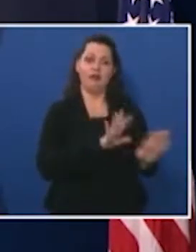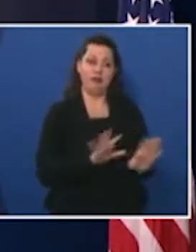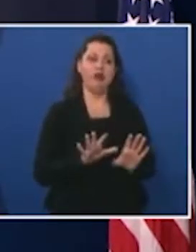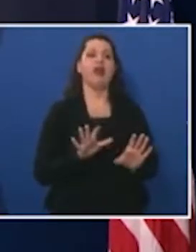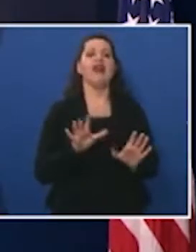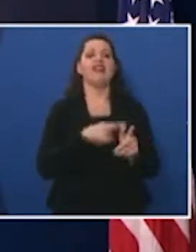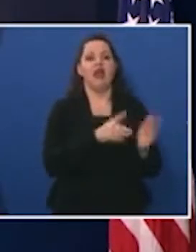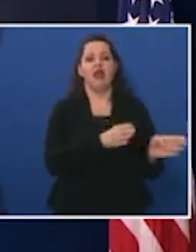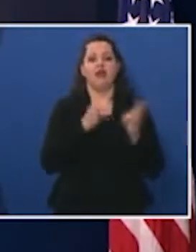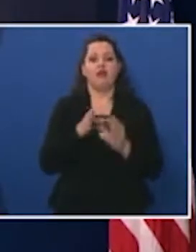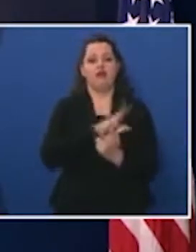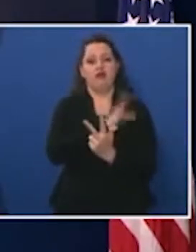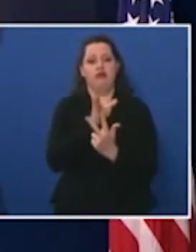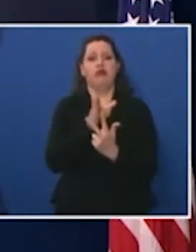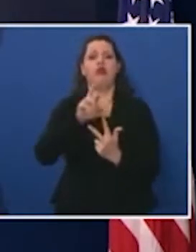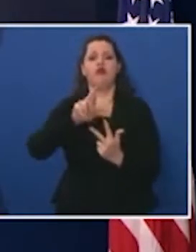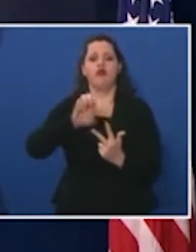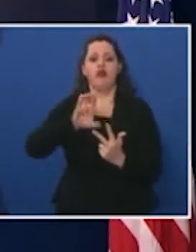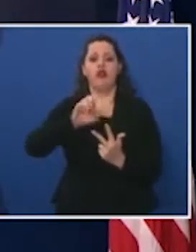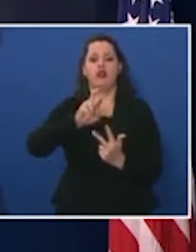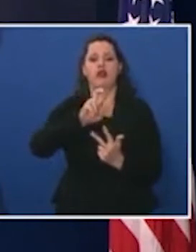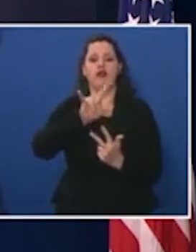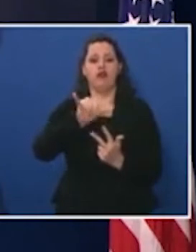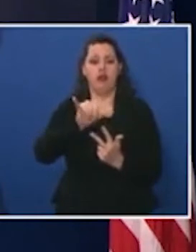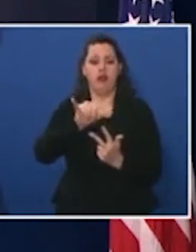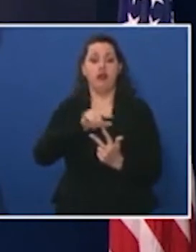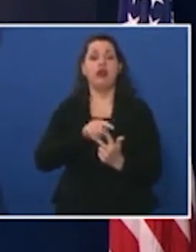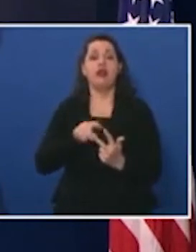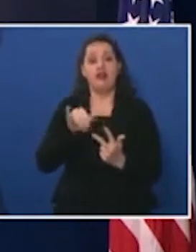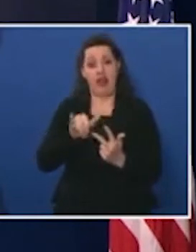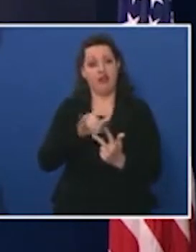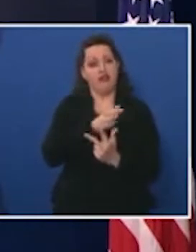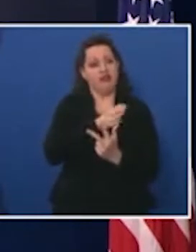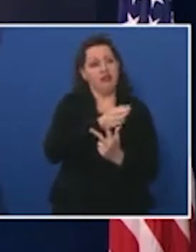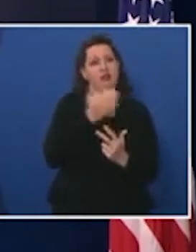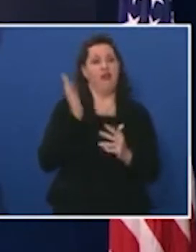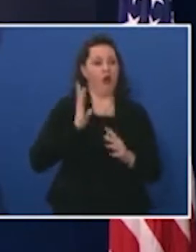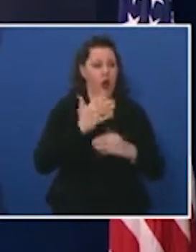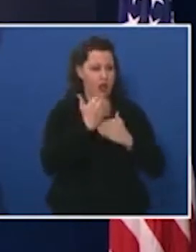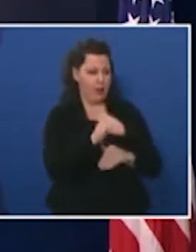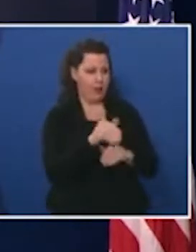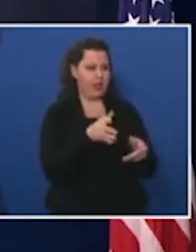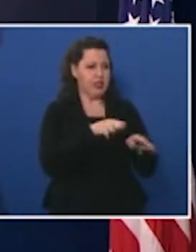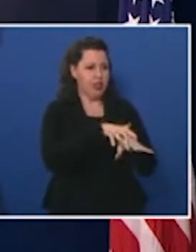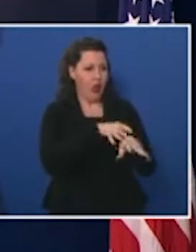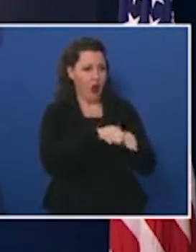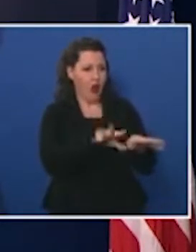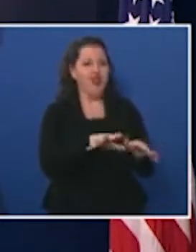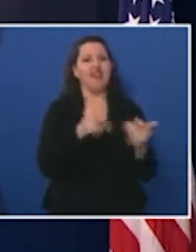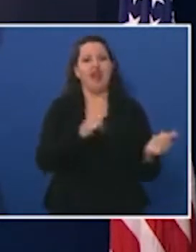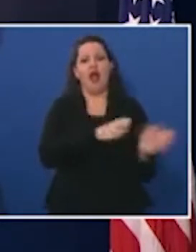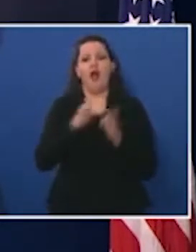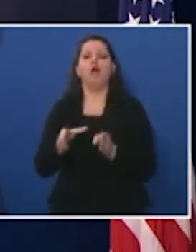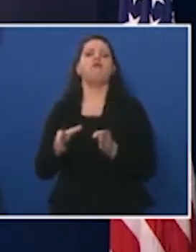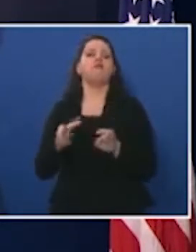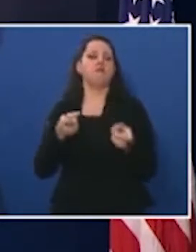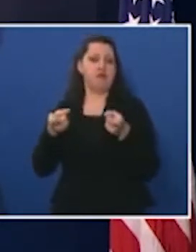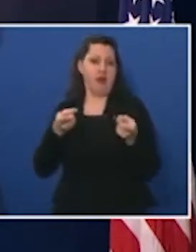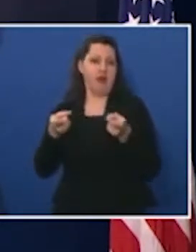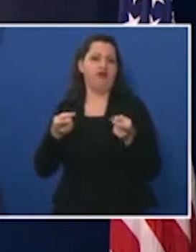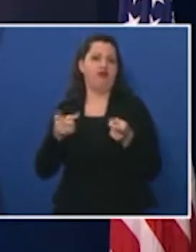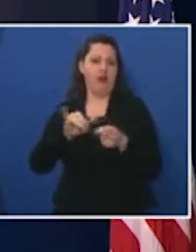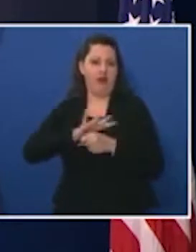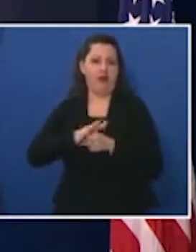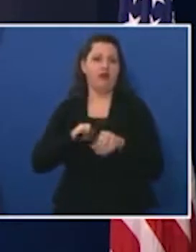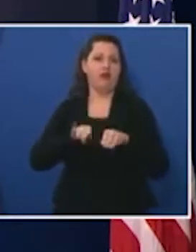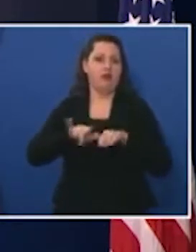phase gradually shifting our focus from mitigation to containing and managing virus activity with